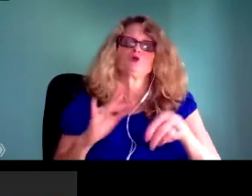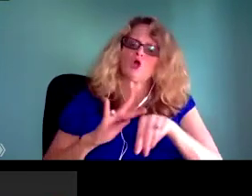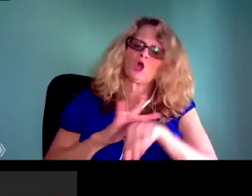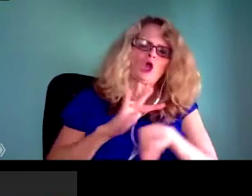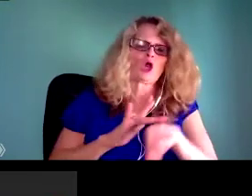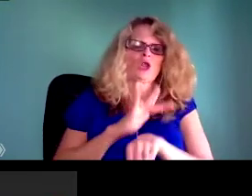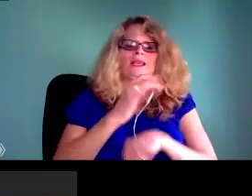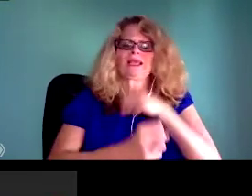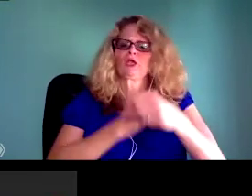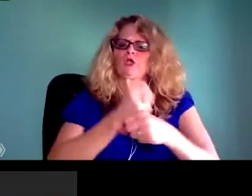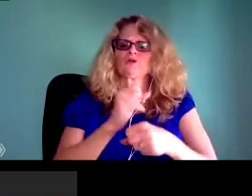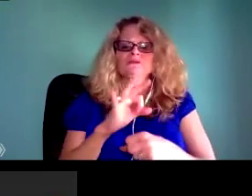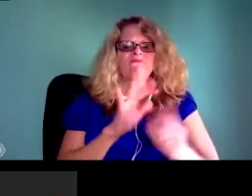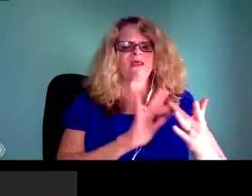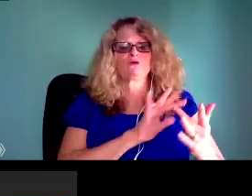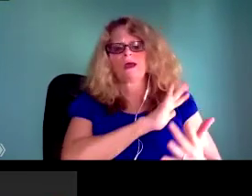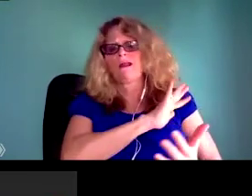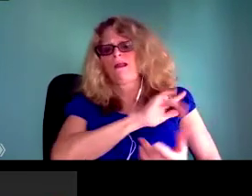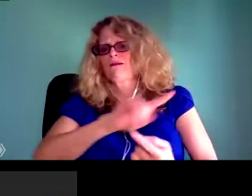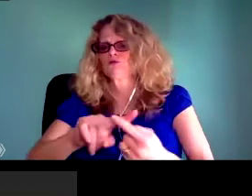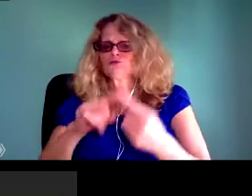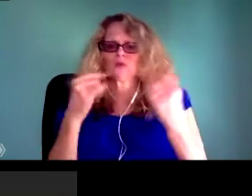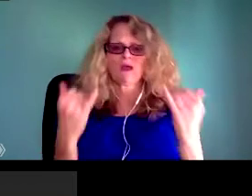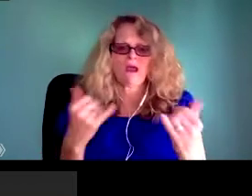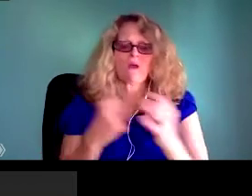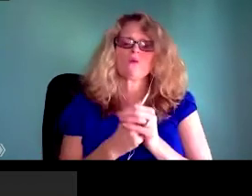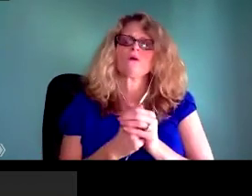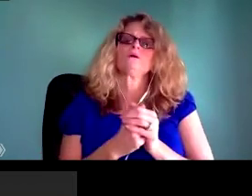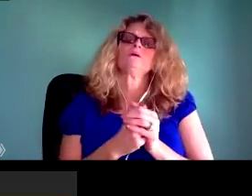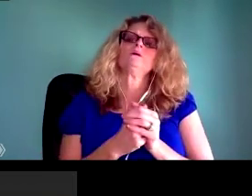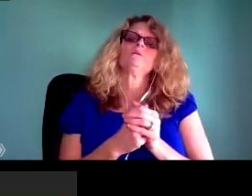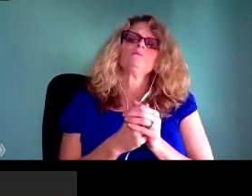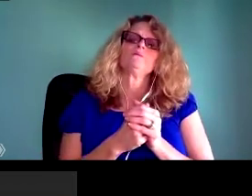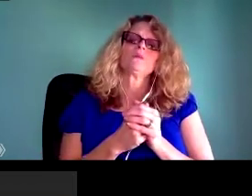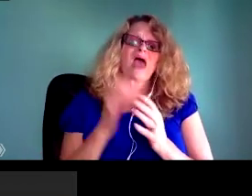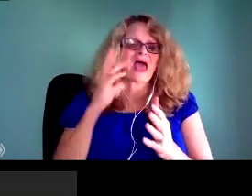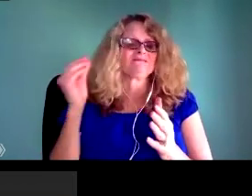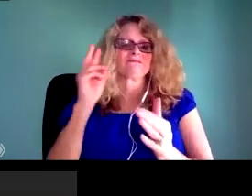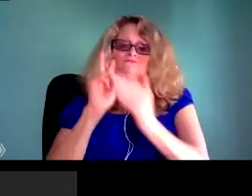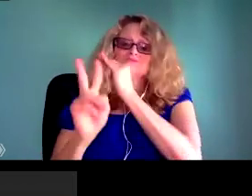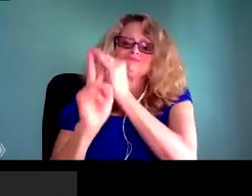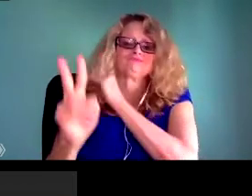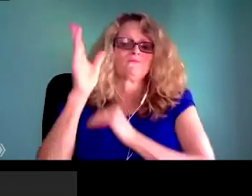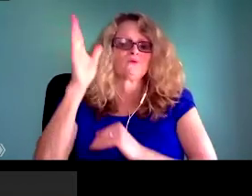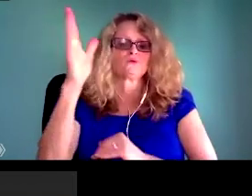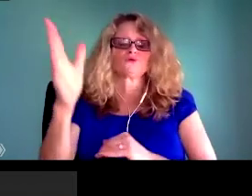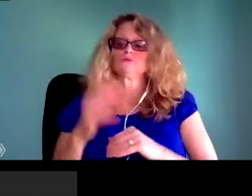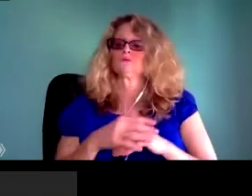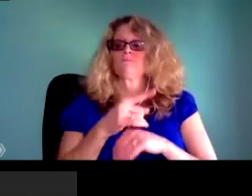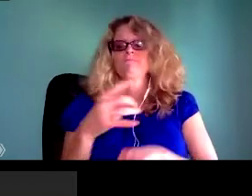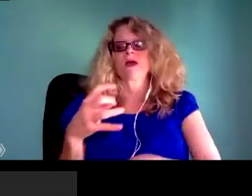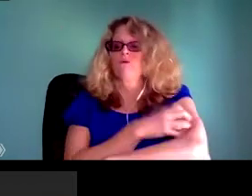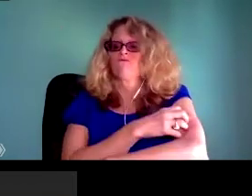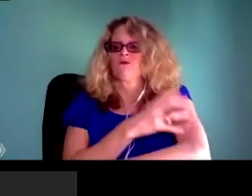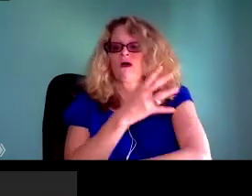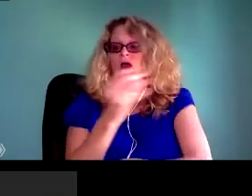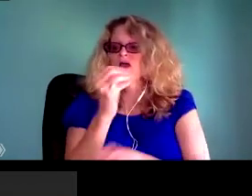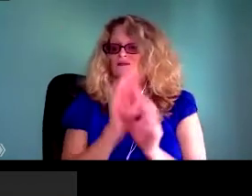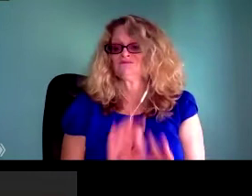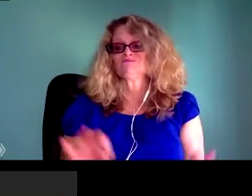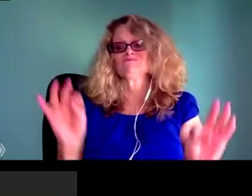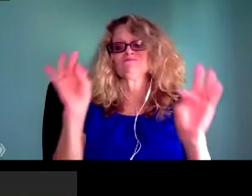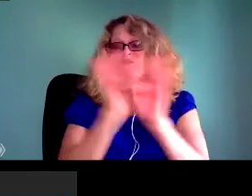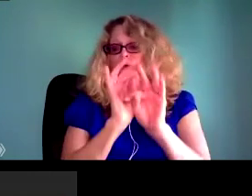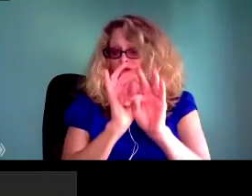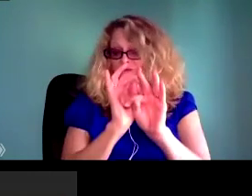work has been the book Algorithms of Oppression, which I'll talk about in just a moment. But really this work that I've been